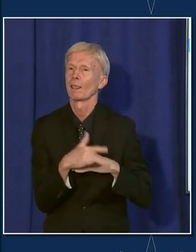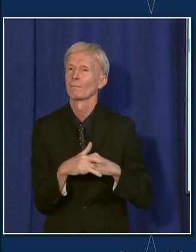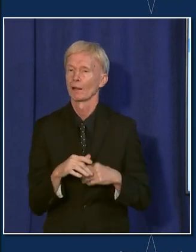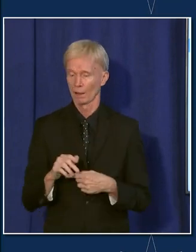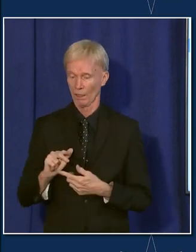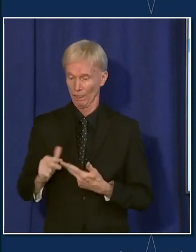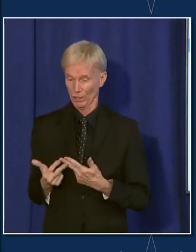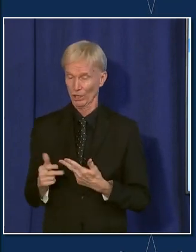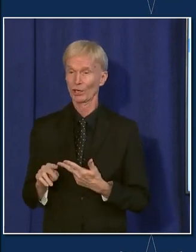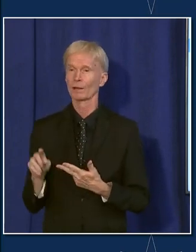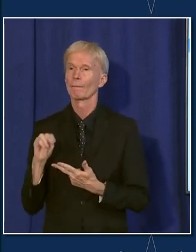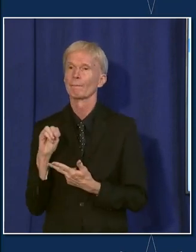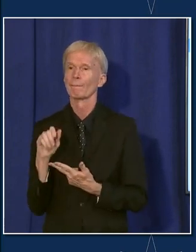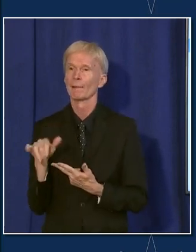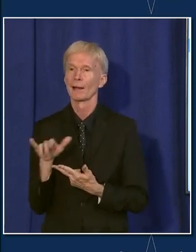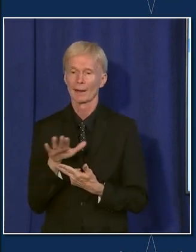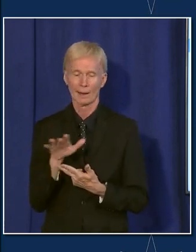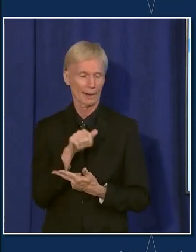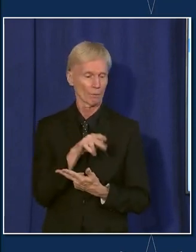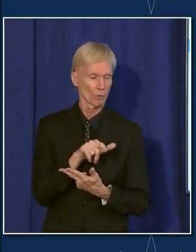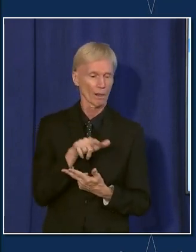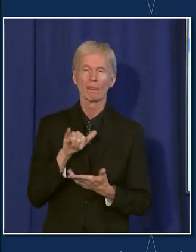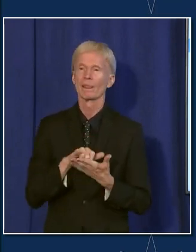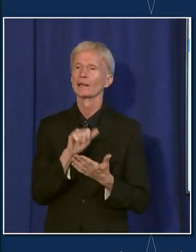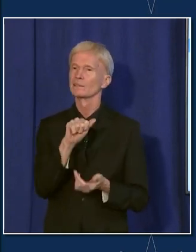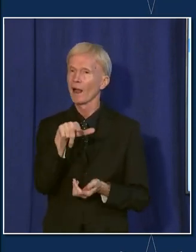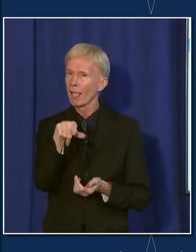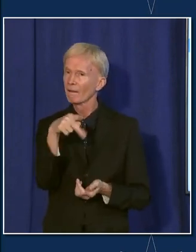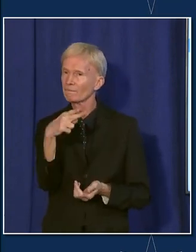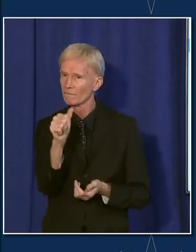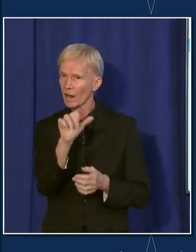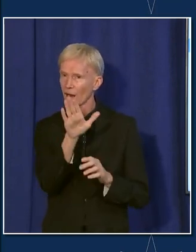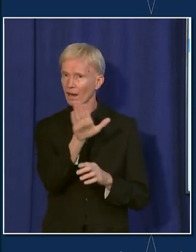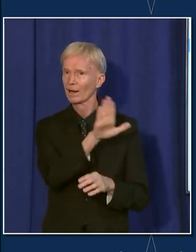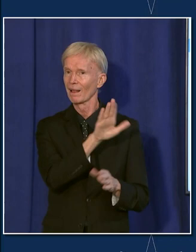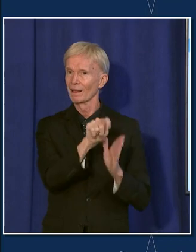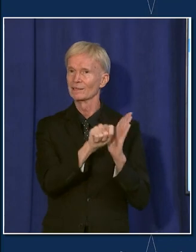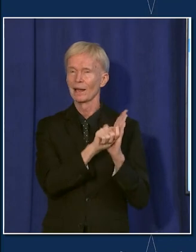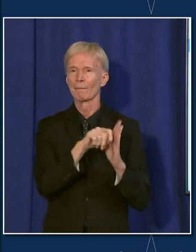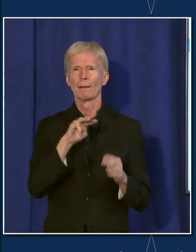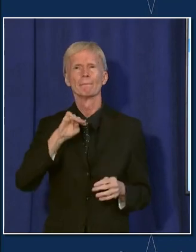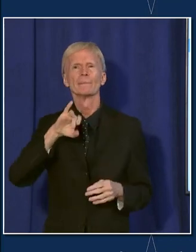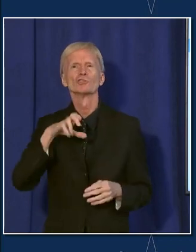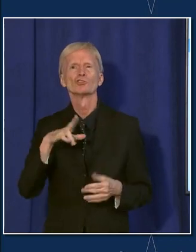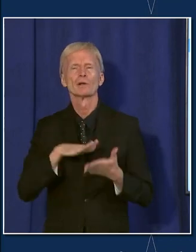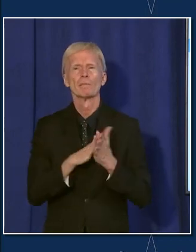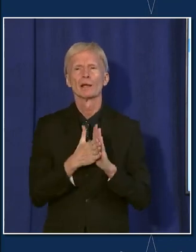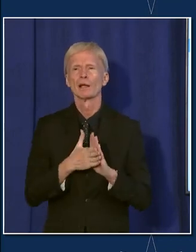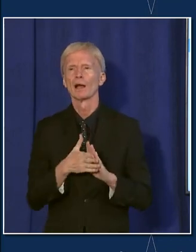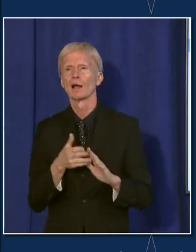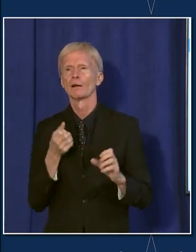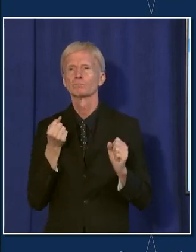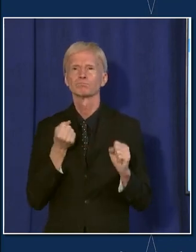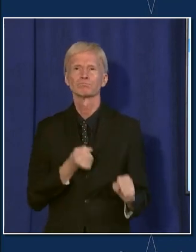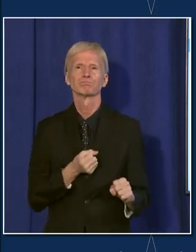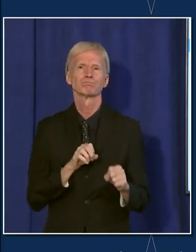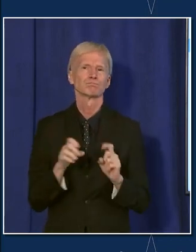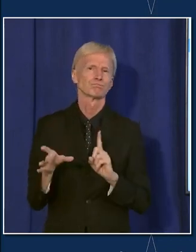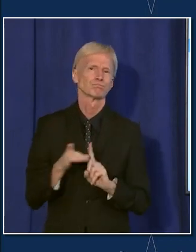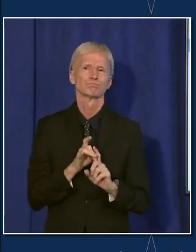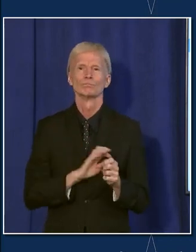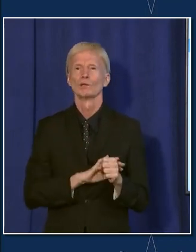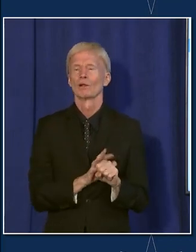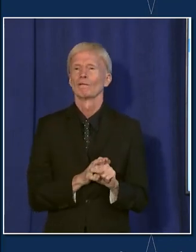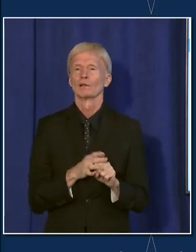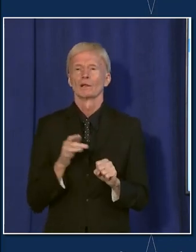April and May, that was really alpha coming through. That was when Michigan got hit really hard. And we were not sure where that